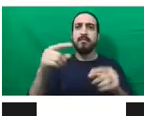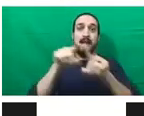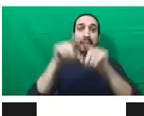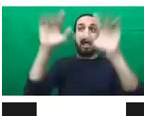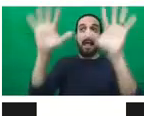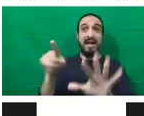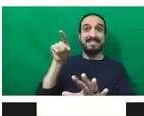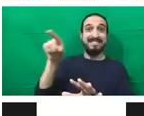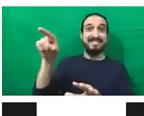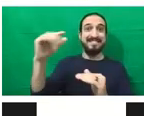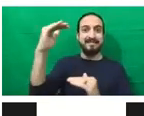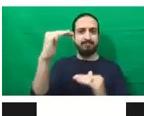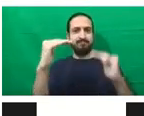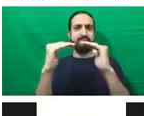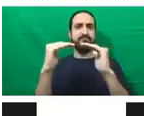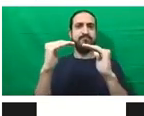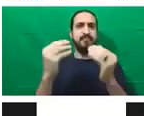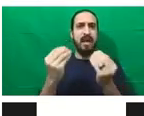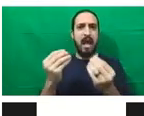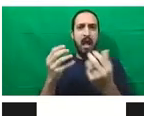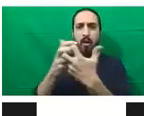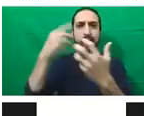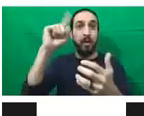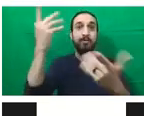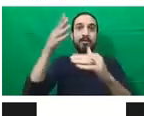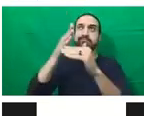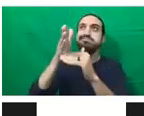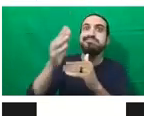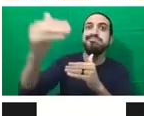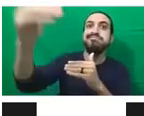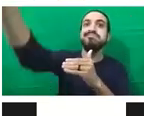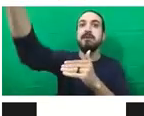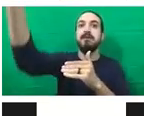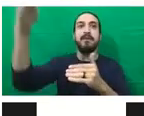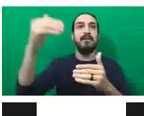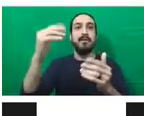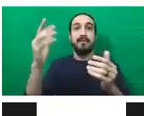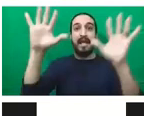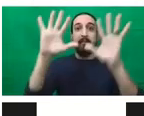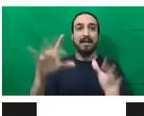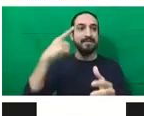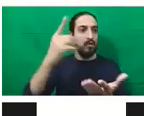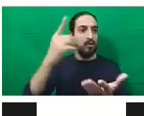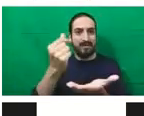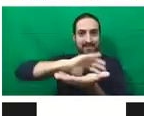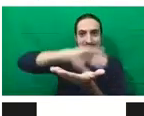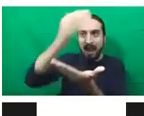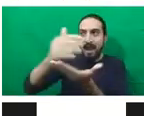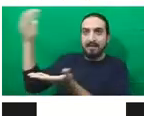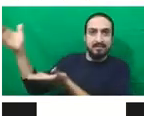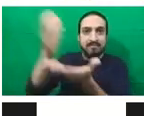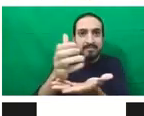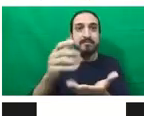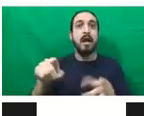sustainable climate financing for women and youth, and for this real joined-up action of solidarity and partnership